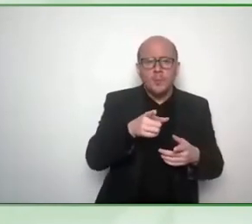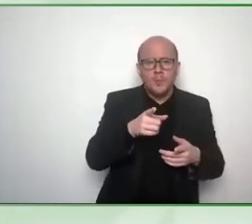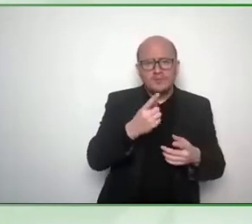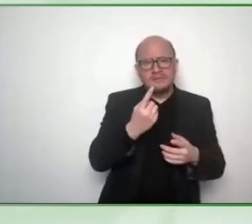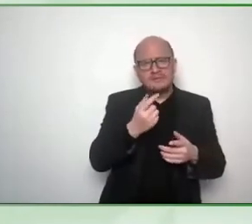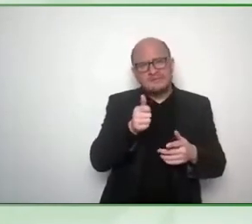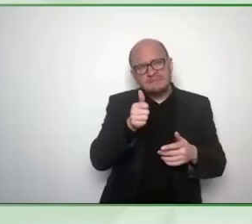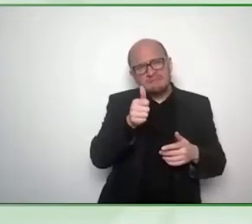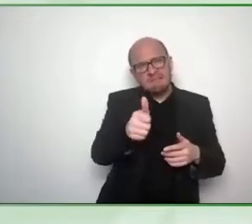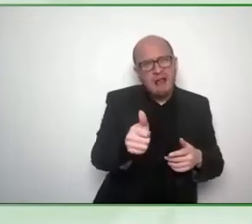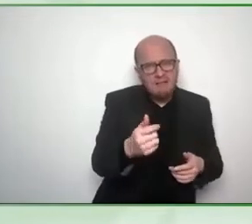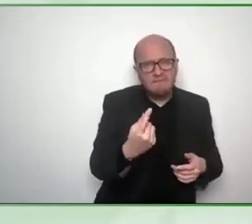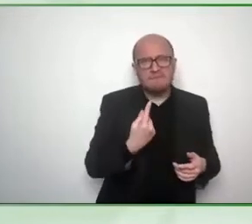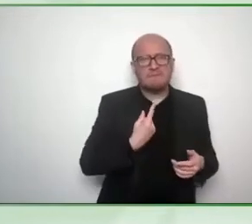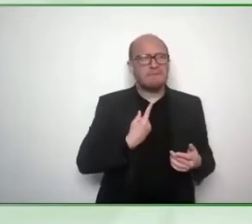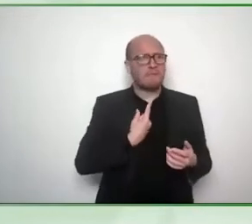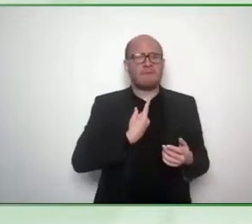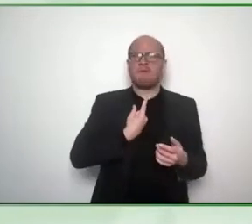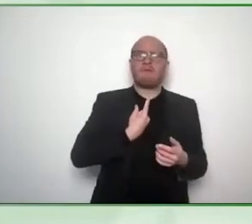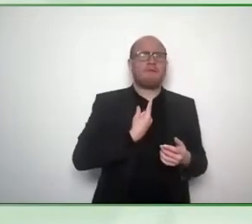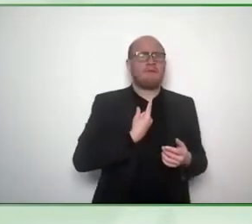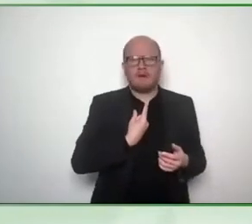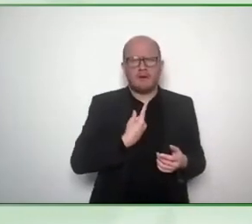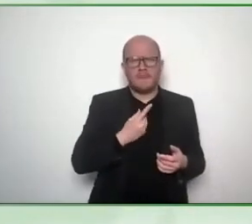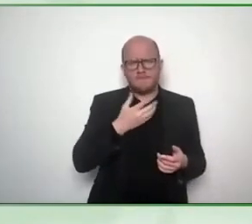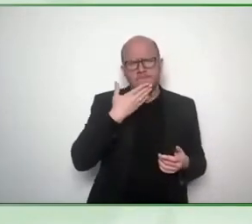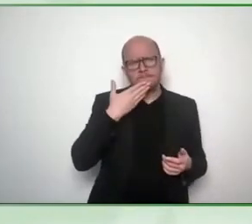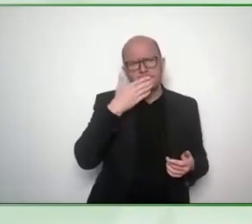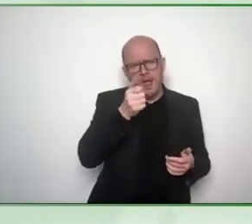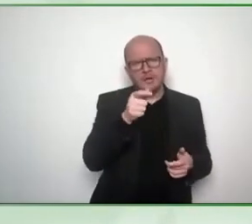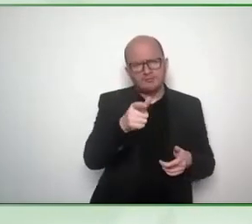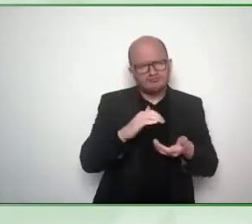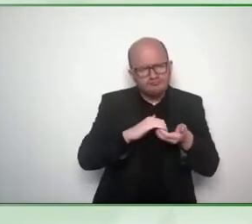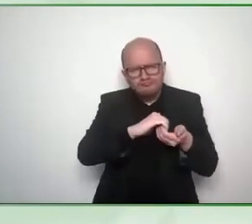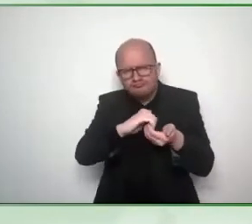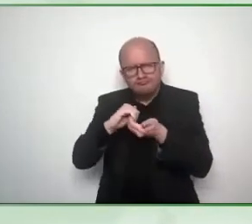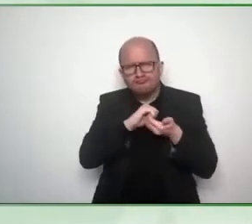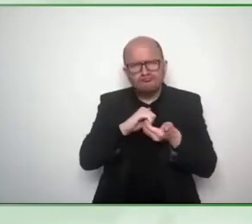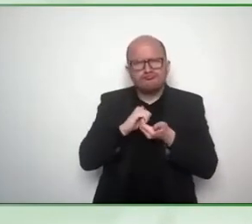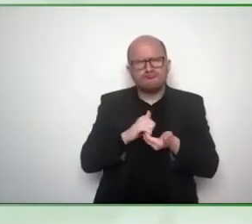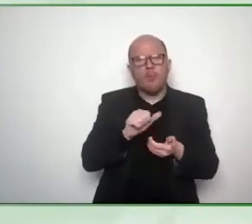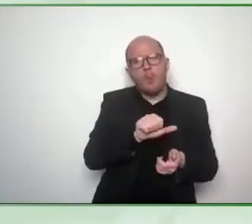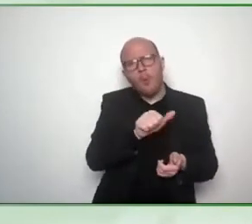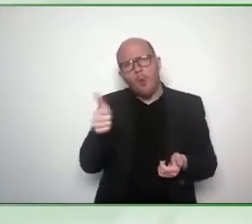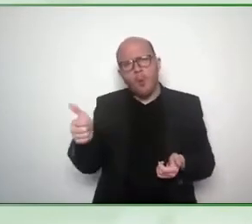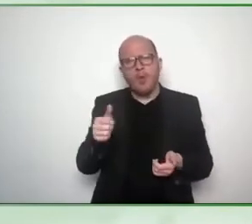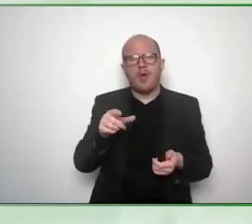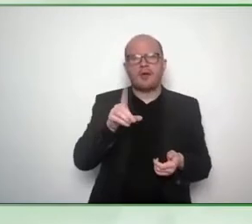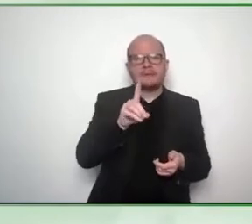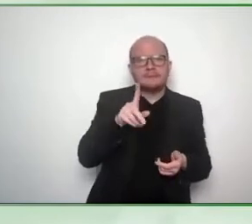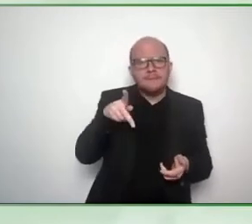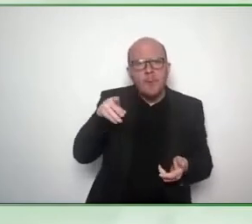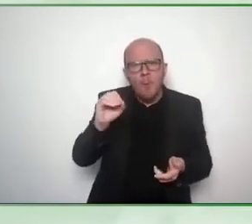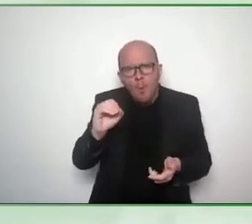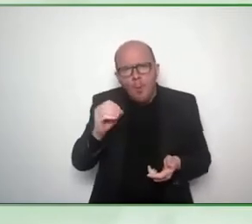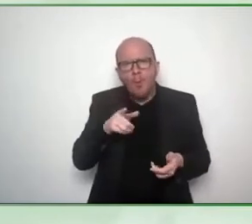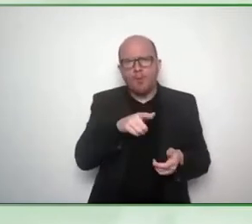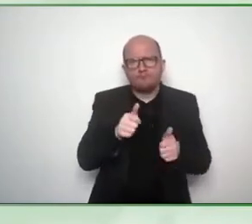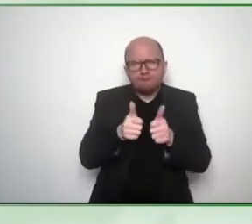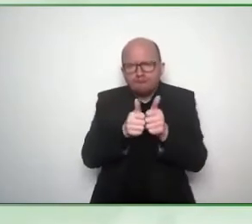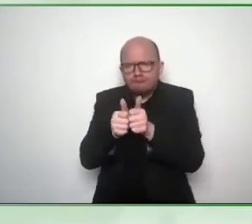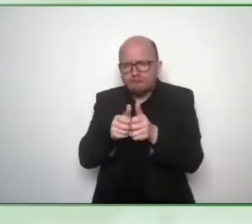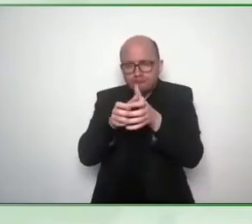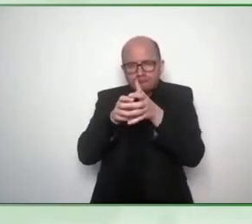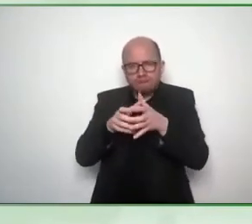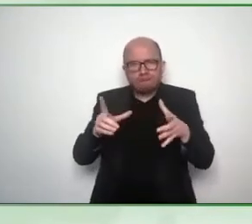your local disability rights organization so that you can have the opportunity to work with them to